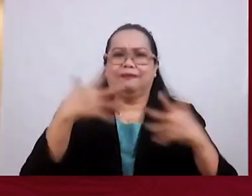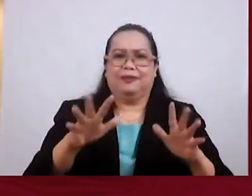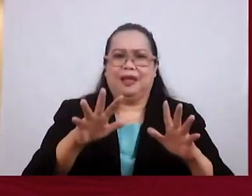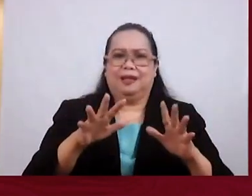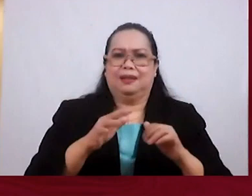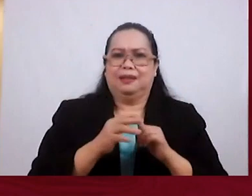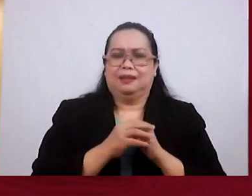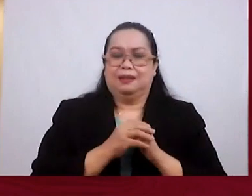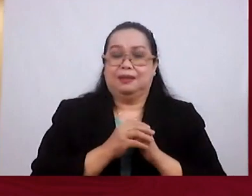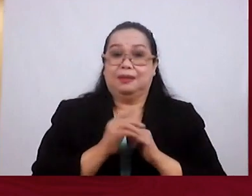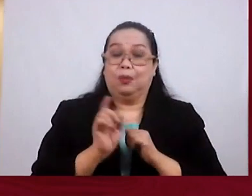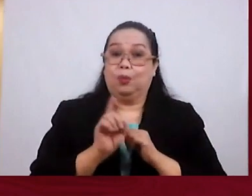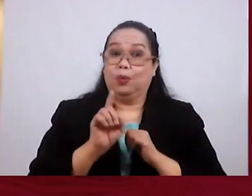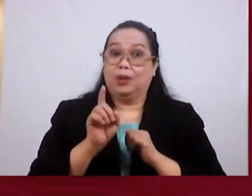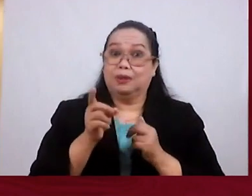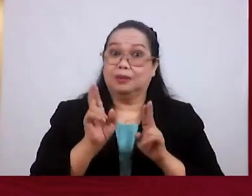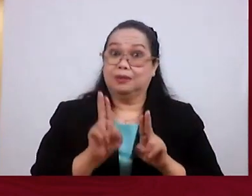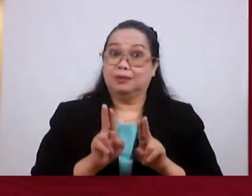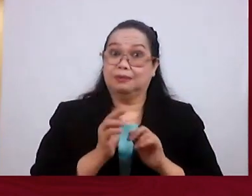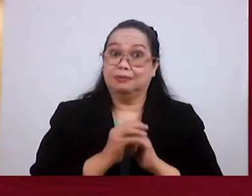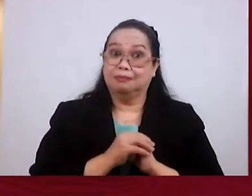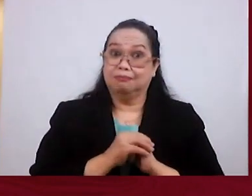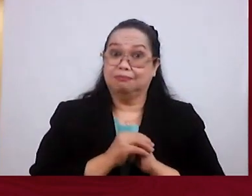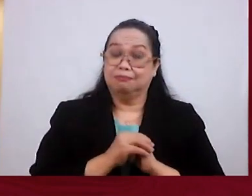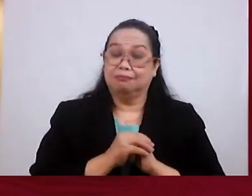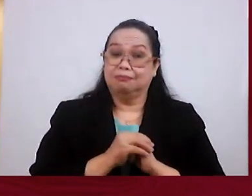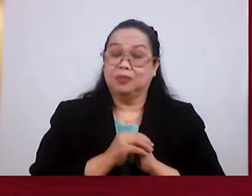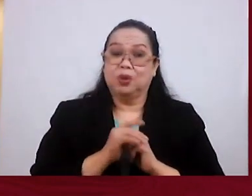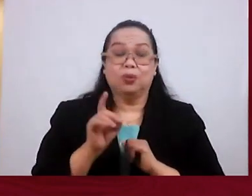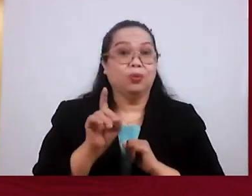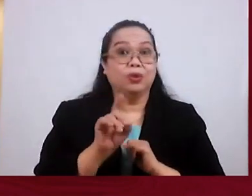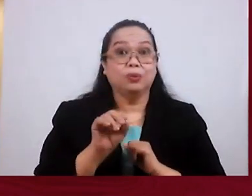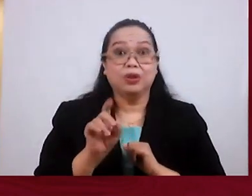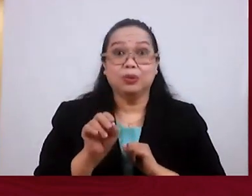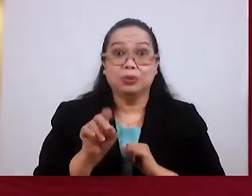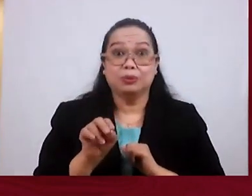This is what's coming. This is what we've done.